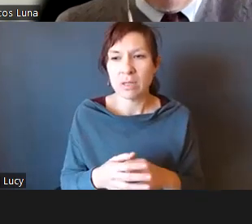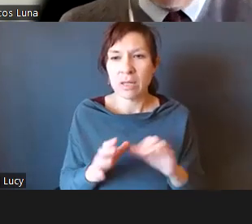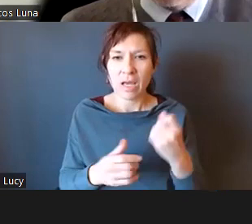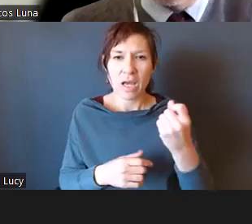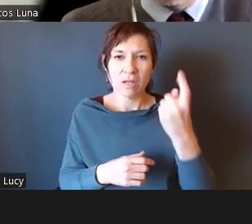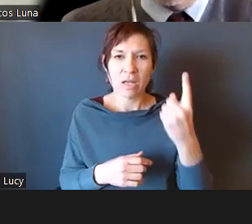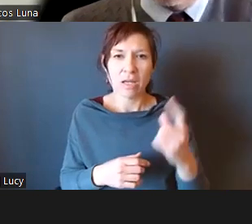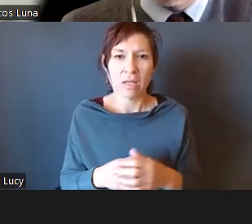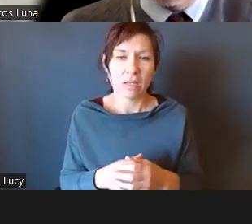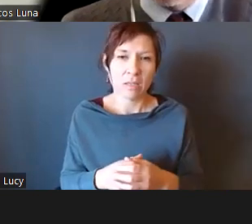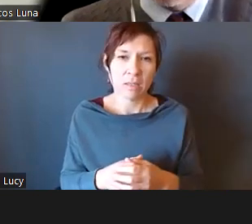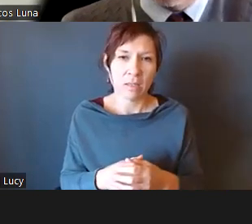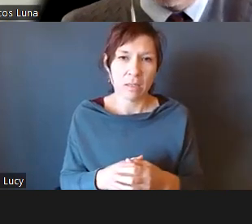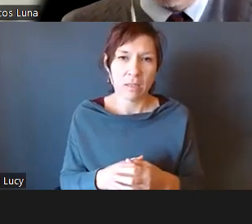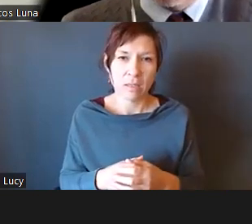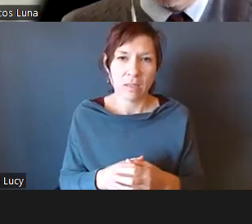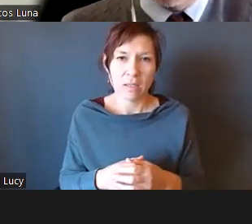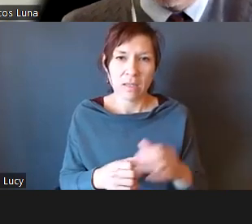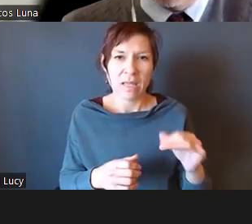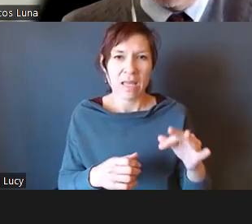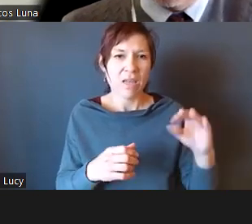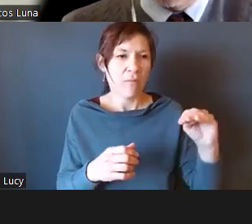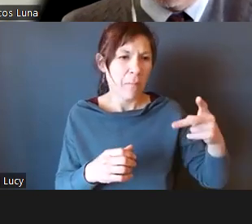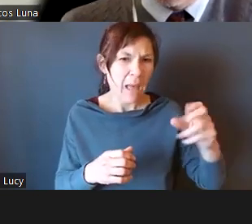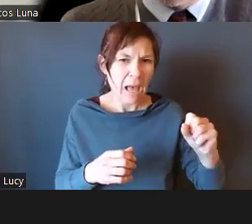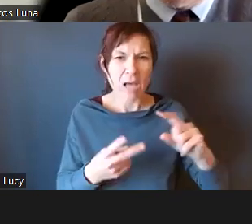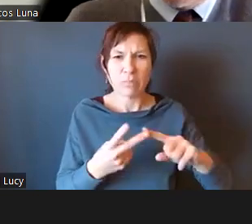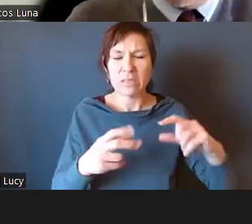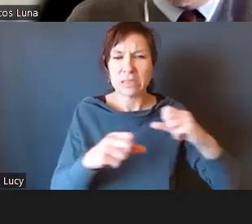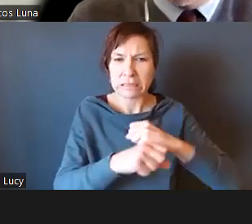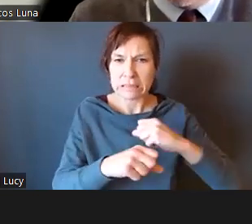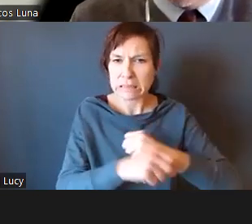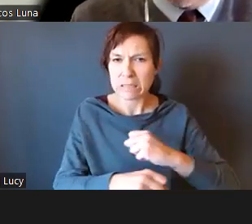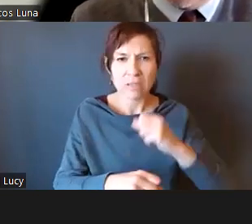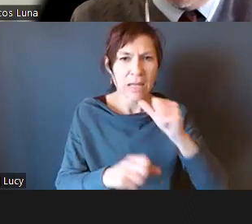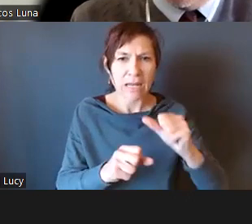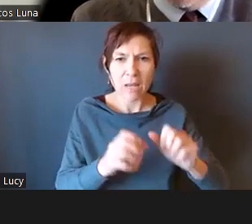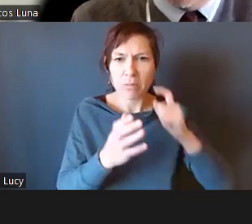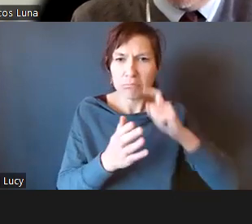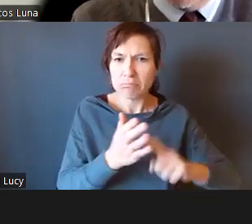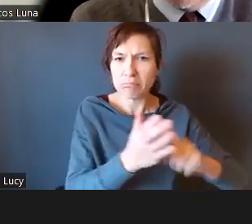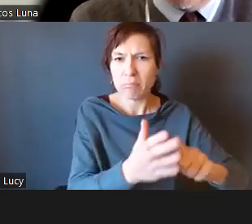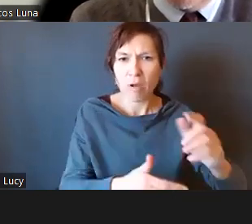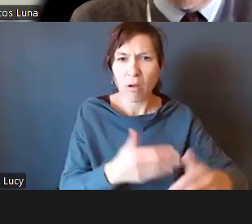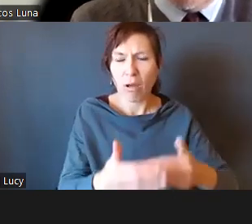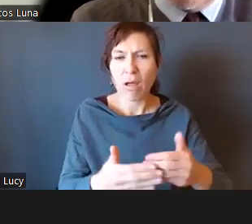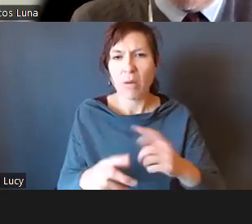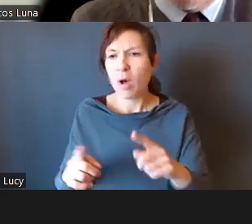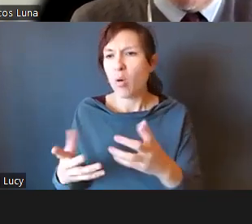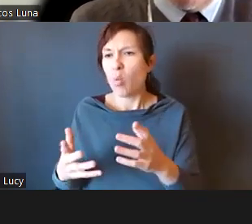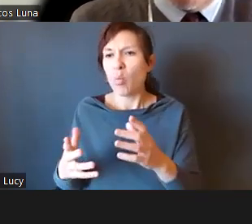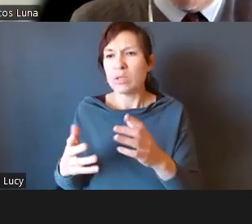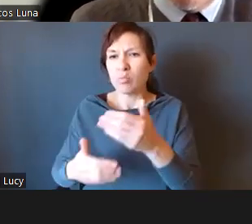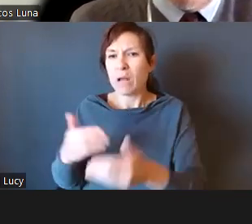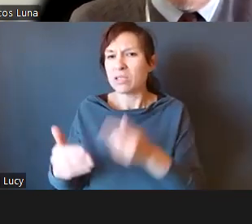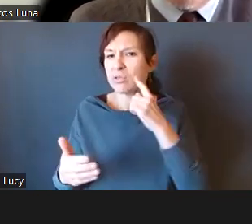can't pick it all up through the statistics and the maps and the data, what is the current process for exception? And then maybe there's some work that we